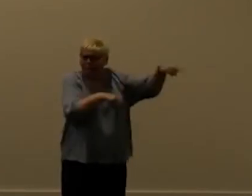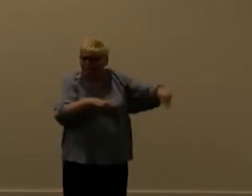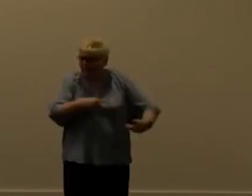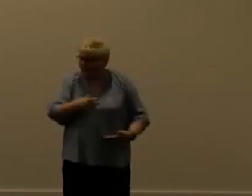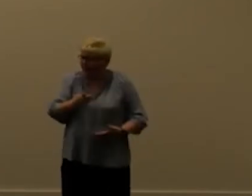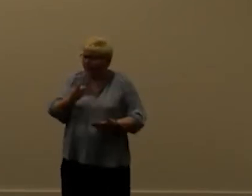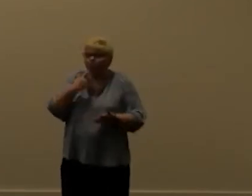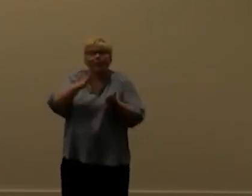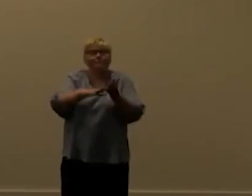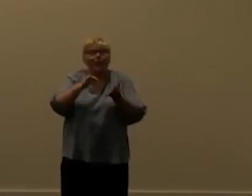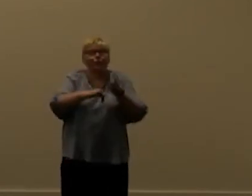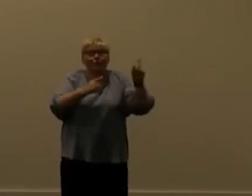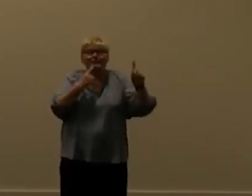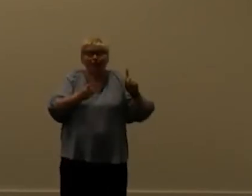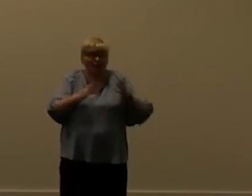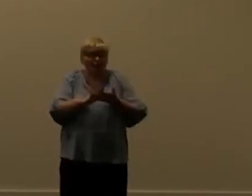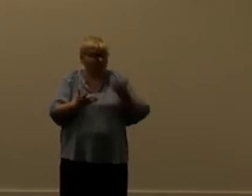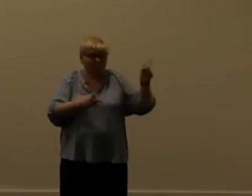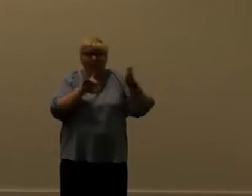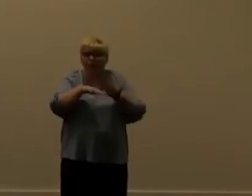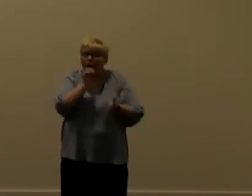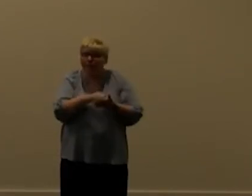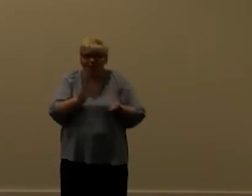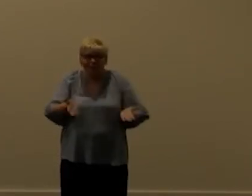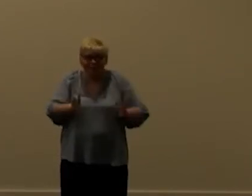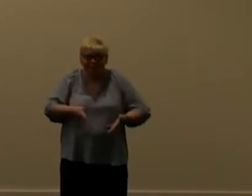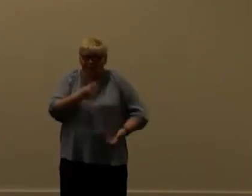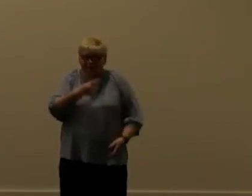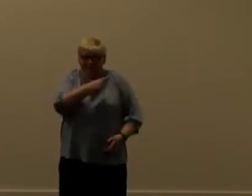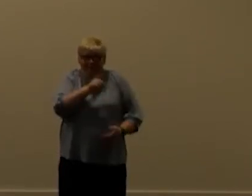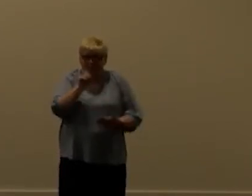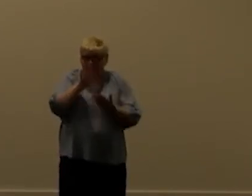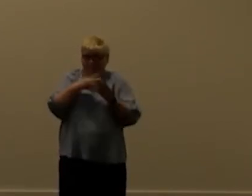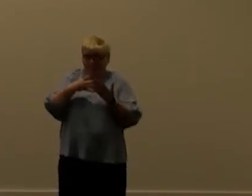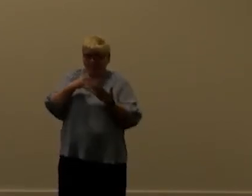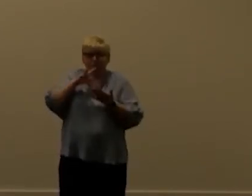microsoft people saying stuff like that please record it yeah um